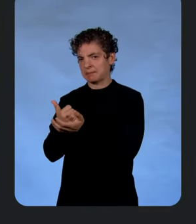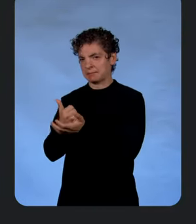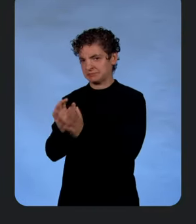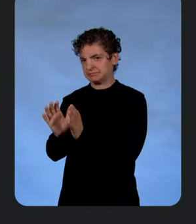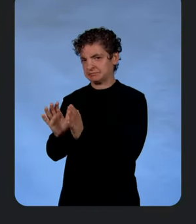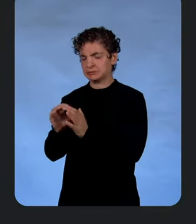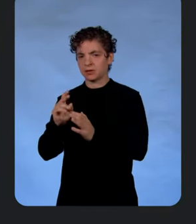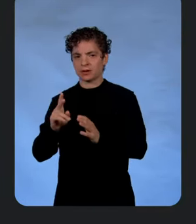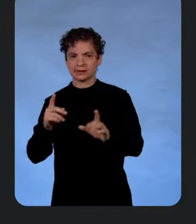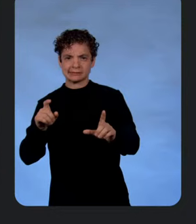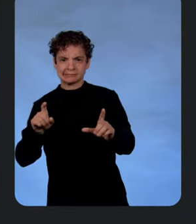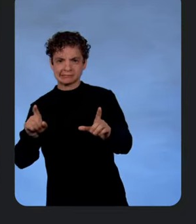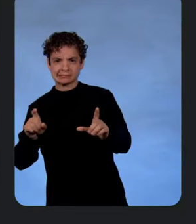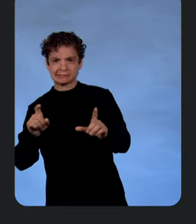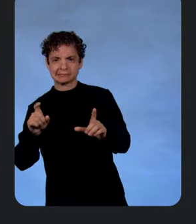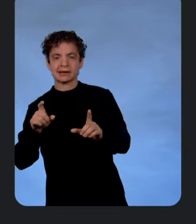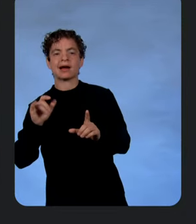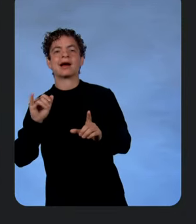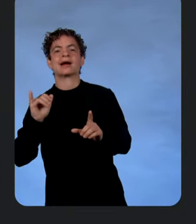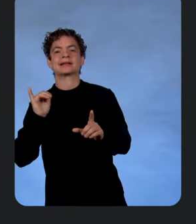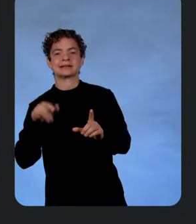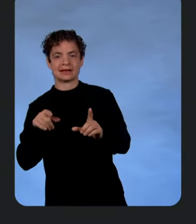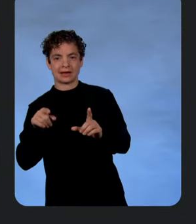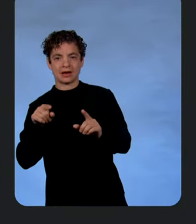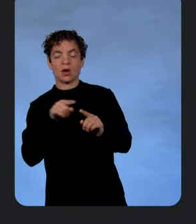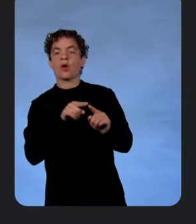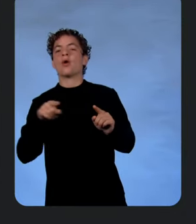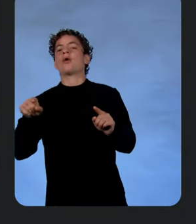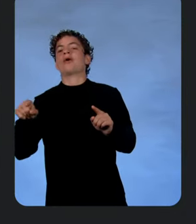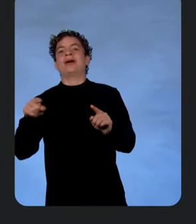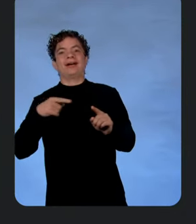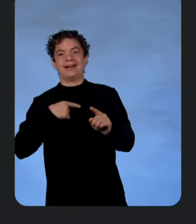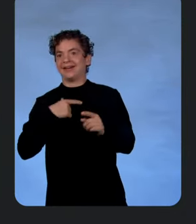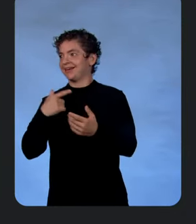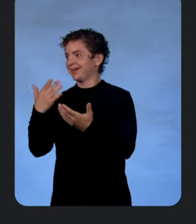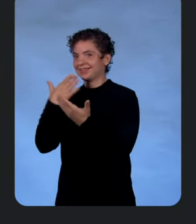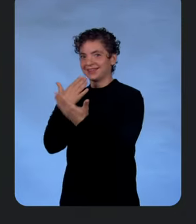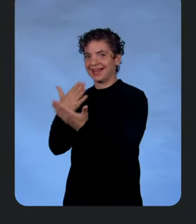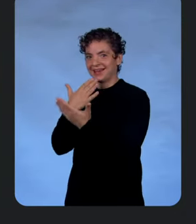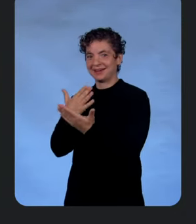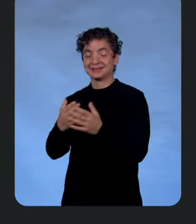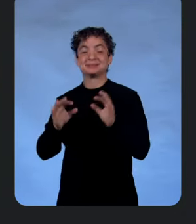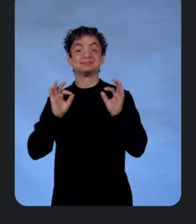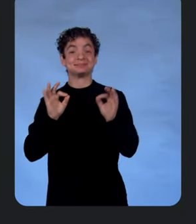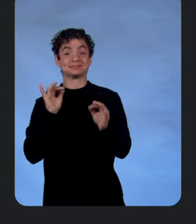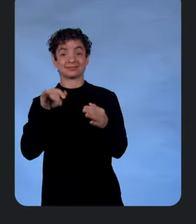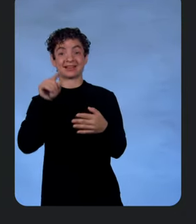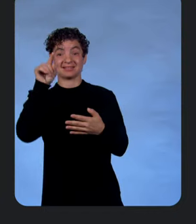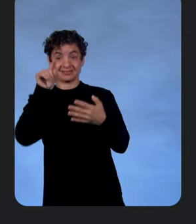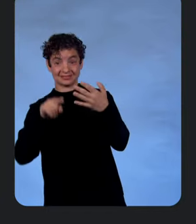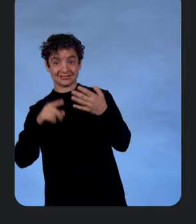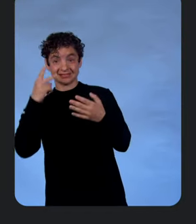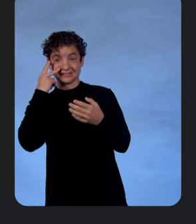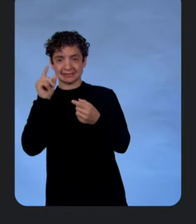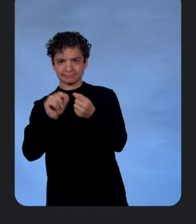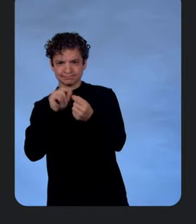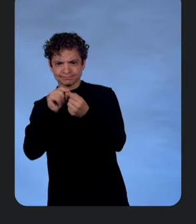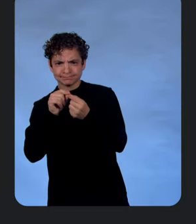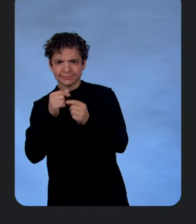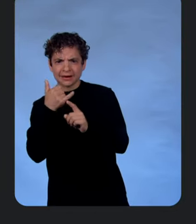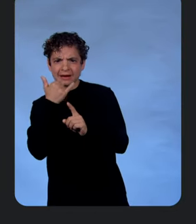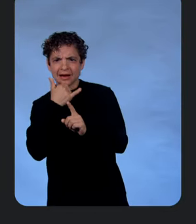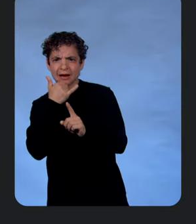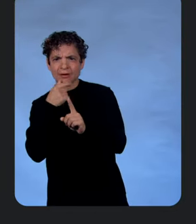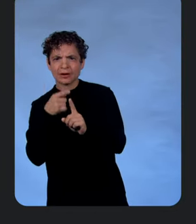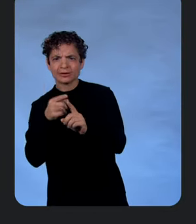Oh, yes. Here we go. You're a genius. Thank you. Okay. So when you look at the specific error, it looks pretty clear that we are